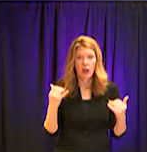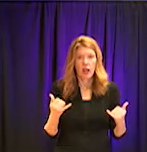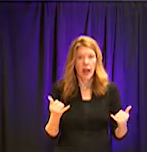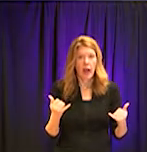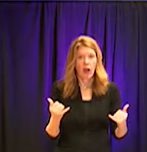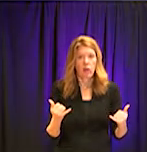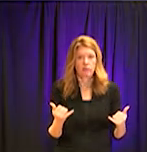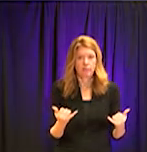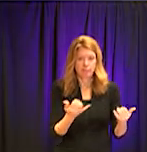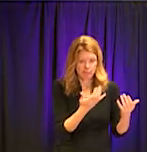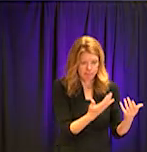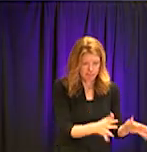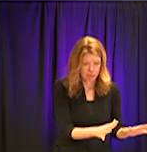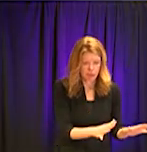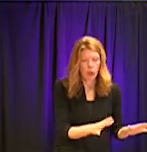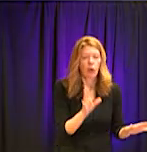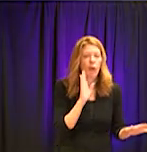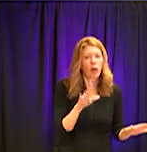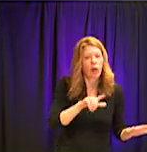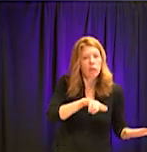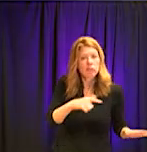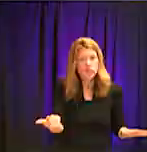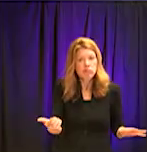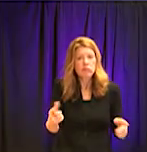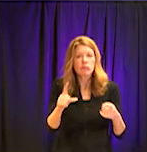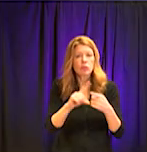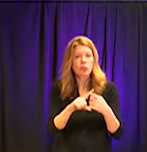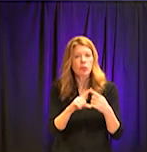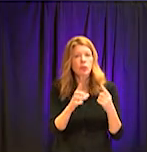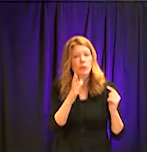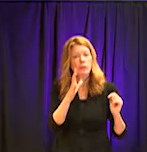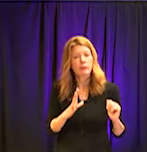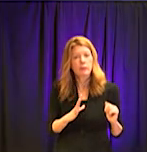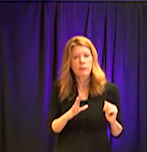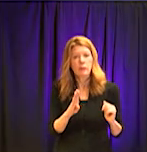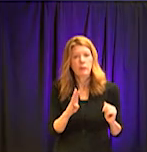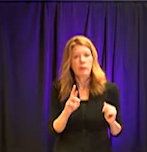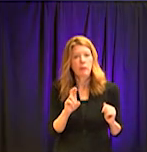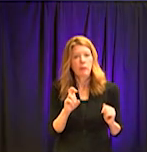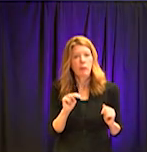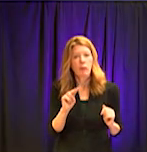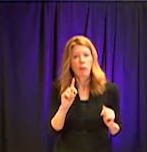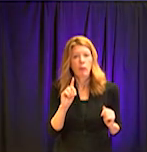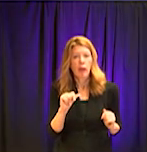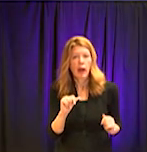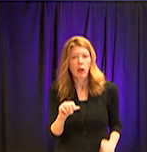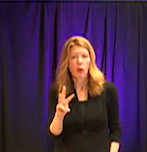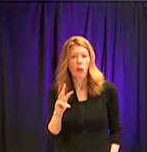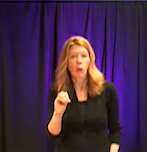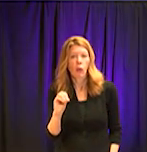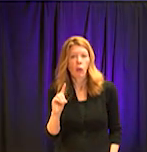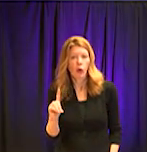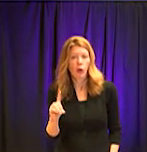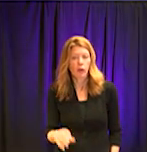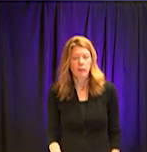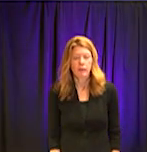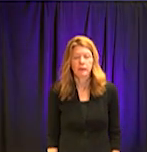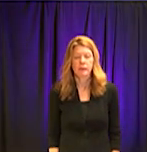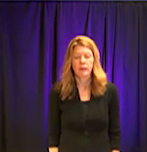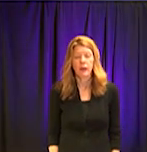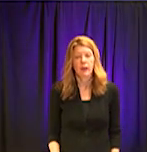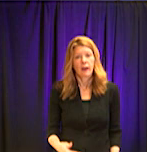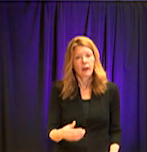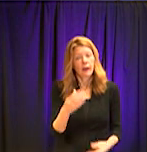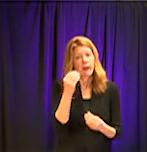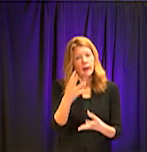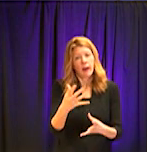our host and moderator, Ms. Brenda Wood. Thank you very much, Mr. Thurman. You know, I was hunkered down at home,